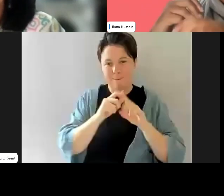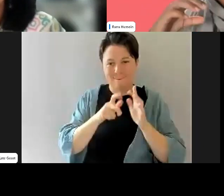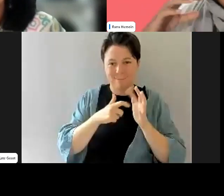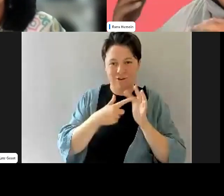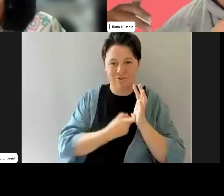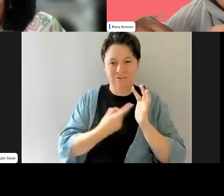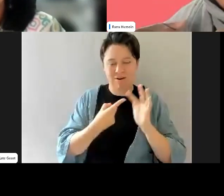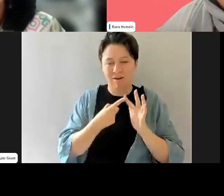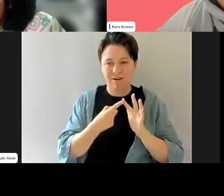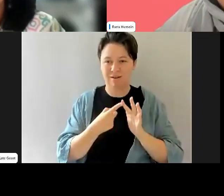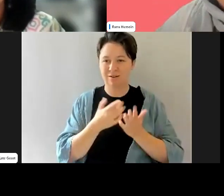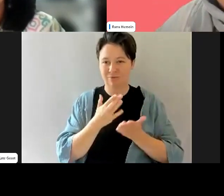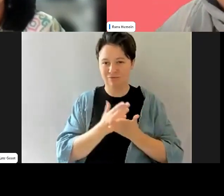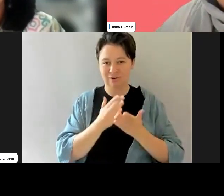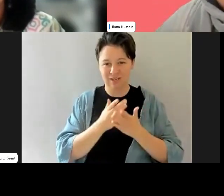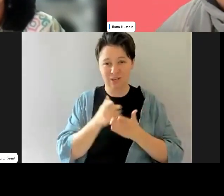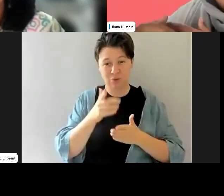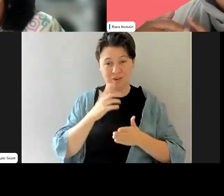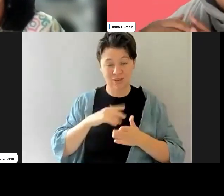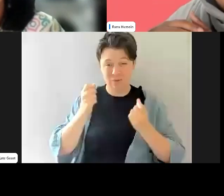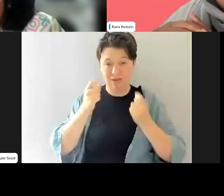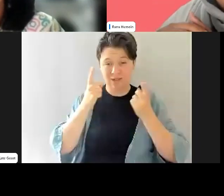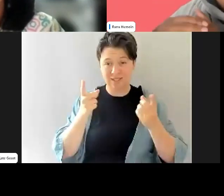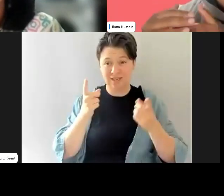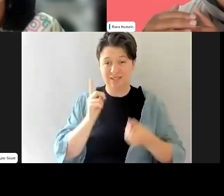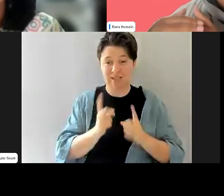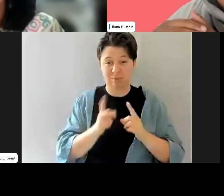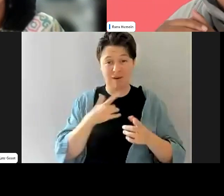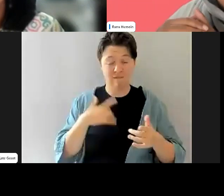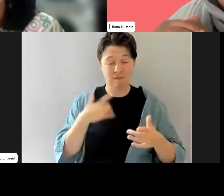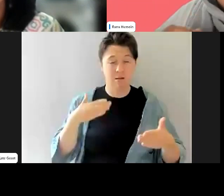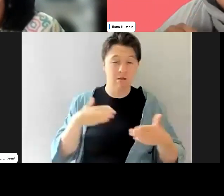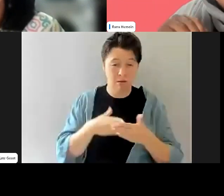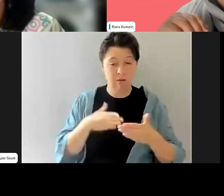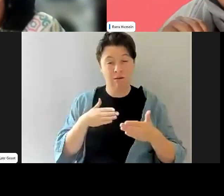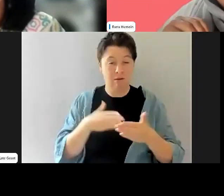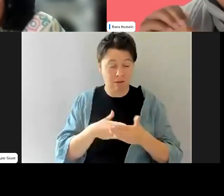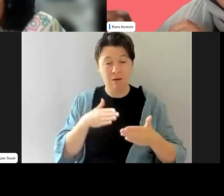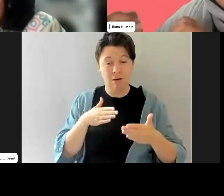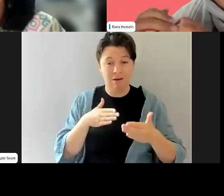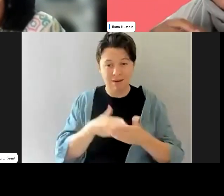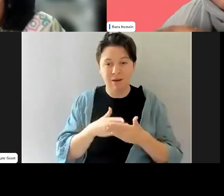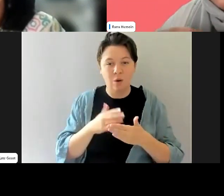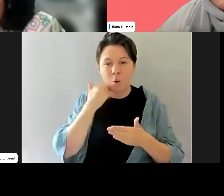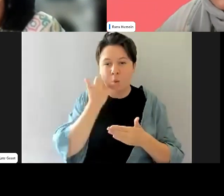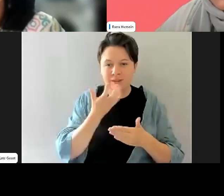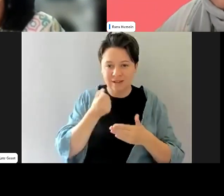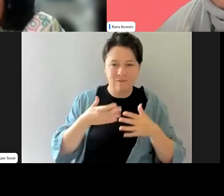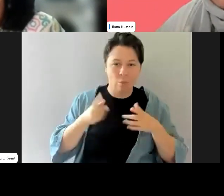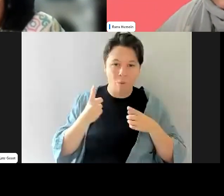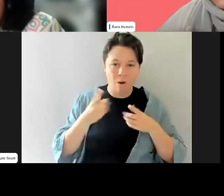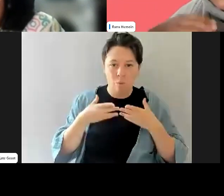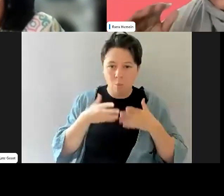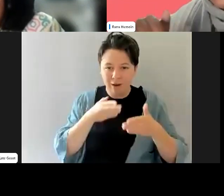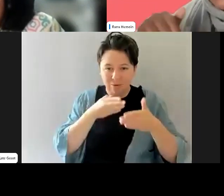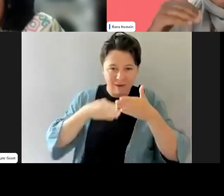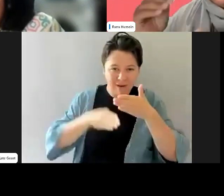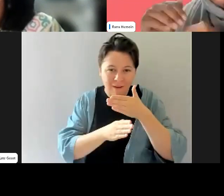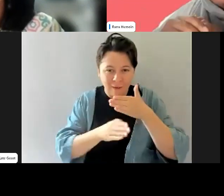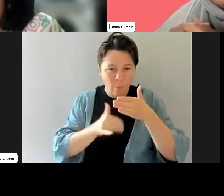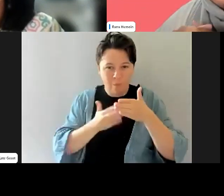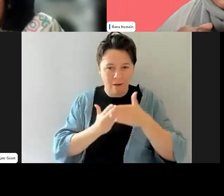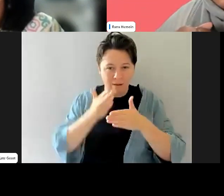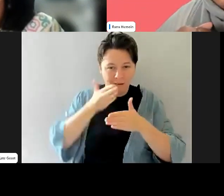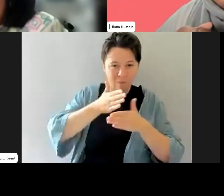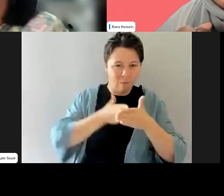understanding that it is a permeable wall, even when sometimes it feels like it's a brick through. Um, but it's just that